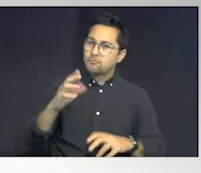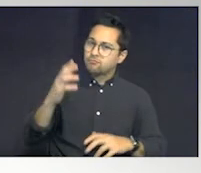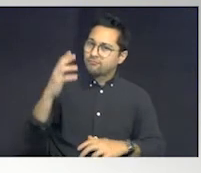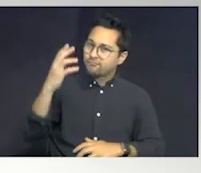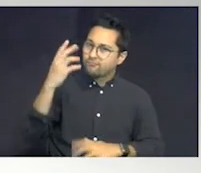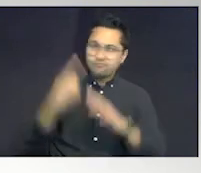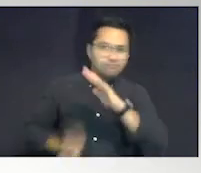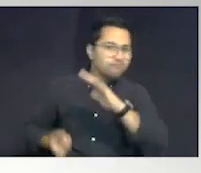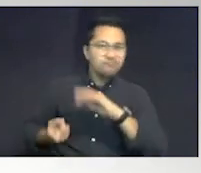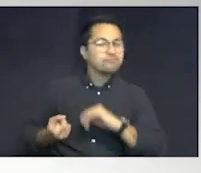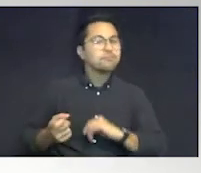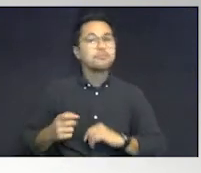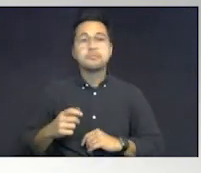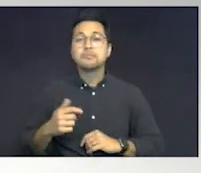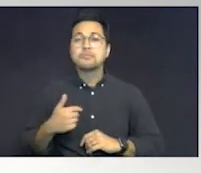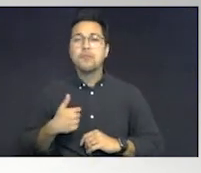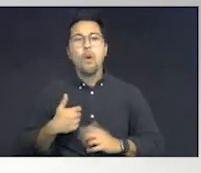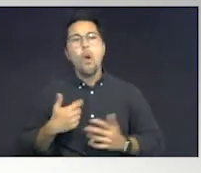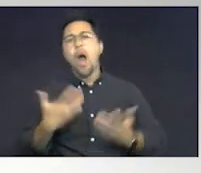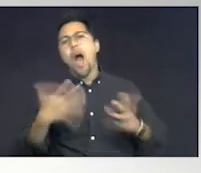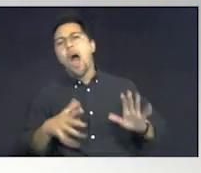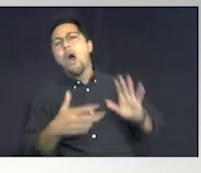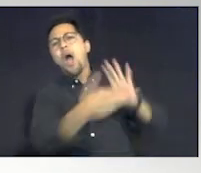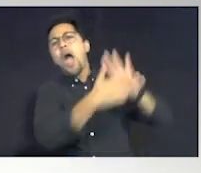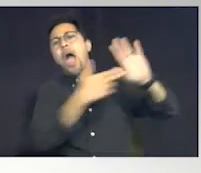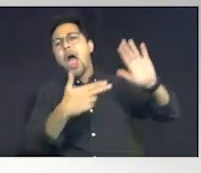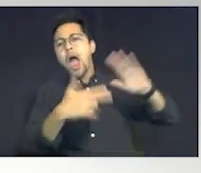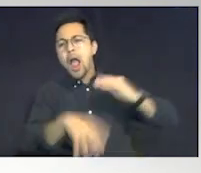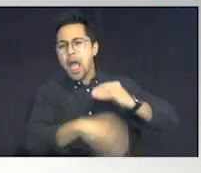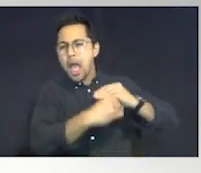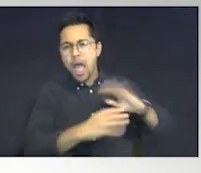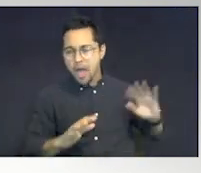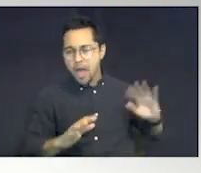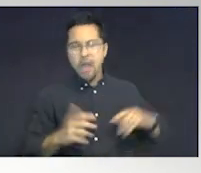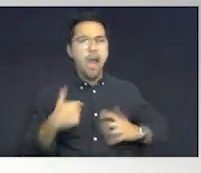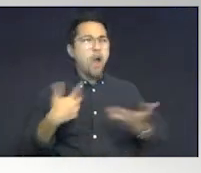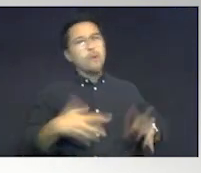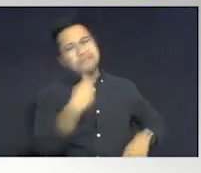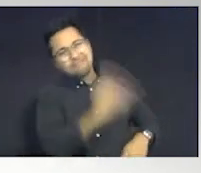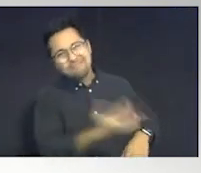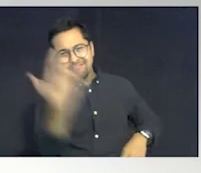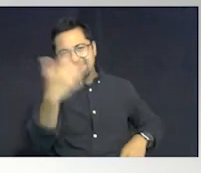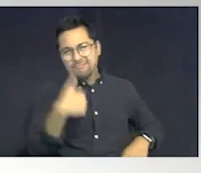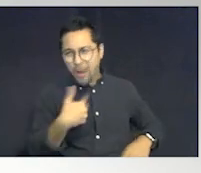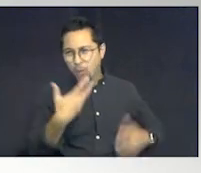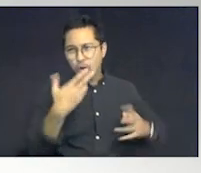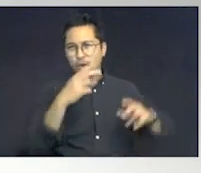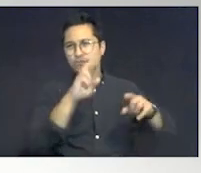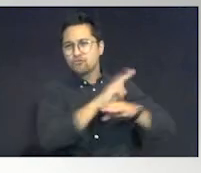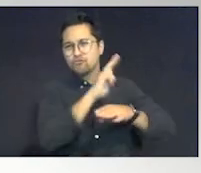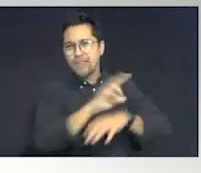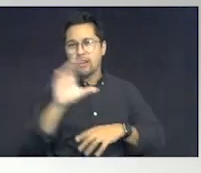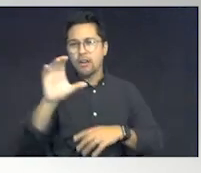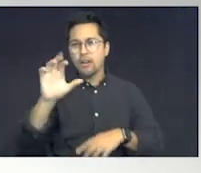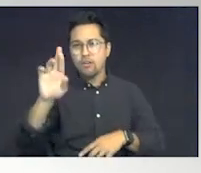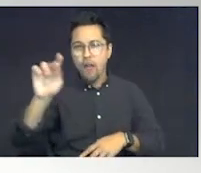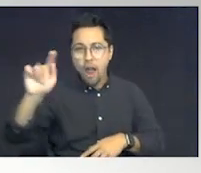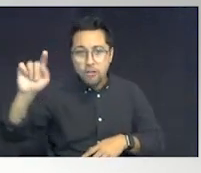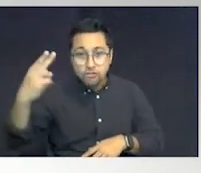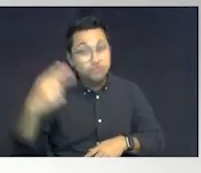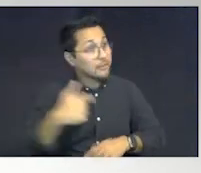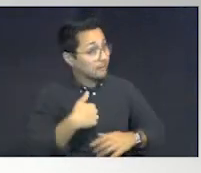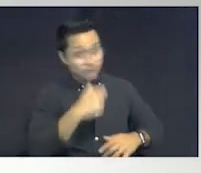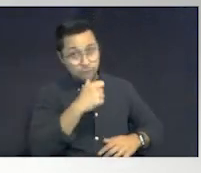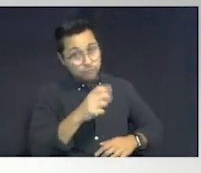I get, oh, I don't want to put the label on them. I don't want to tell them because I don't want them to use as a crutch. If you don't be